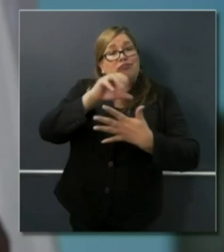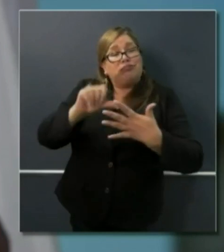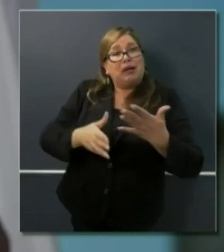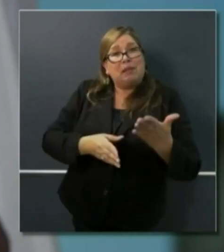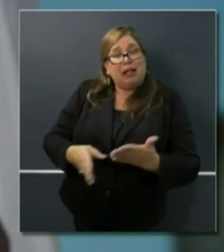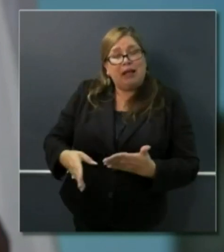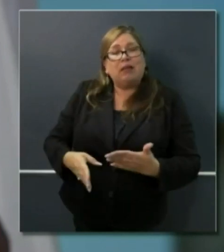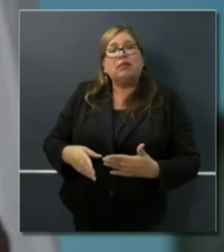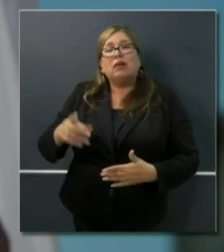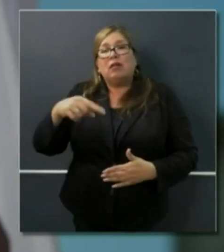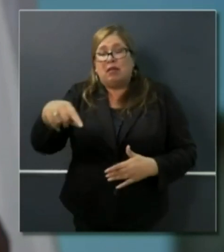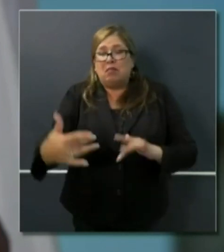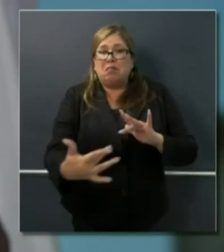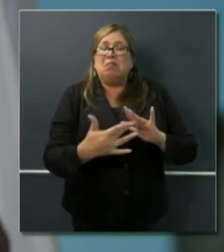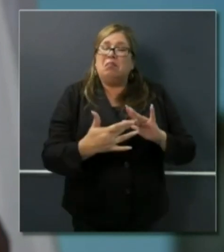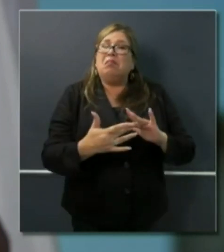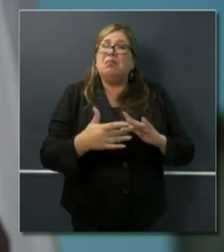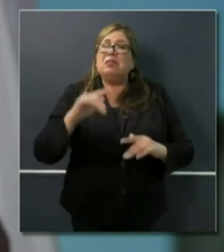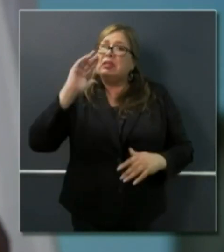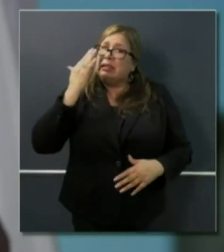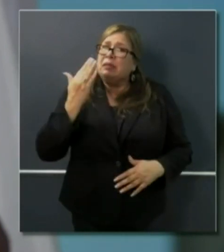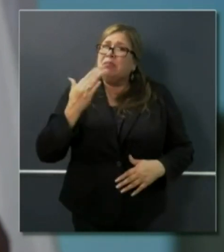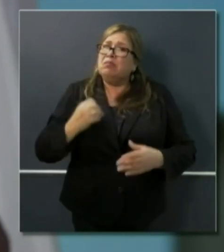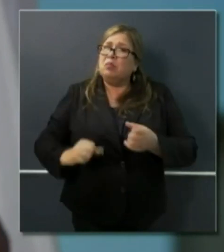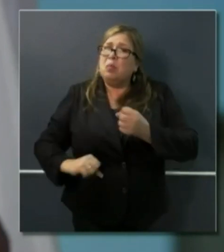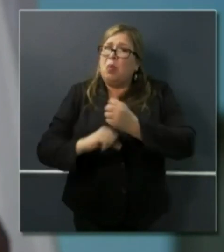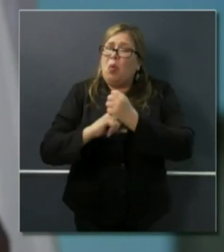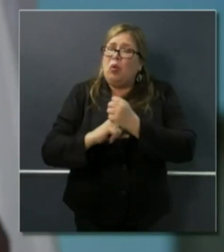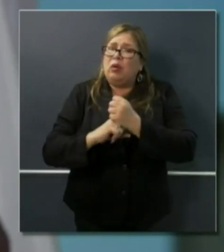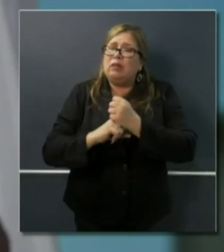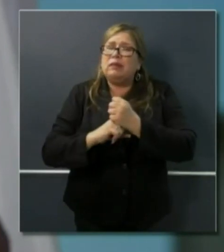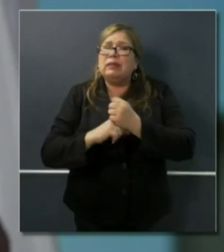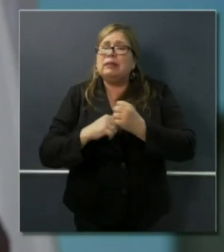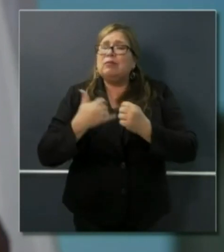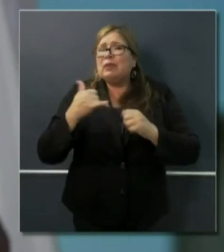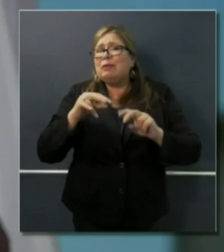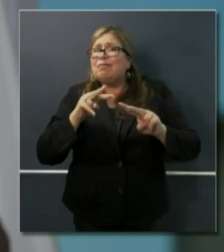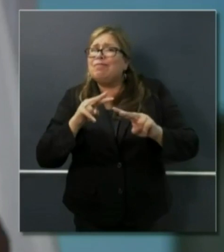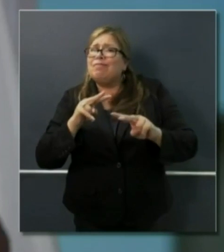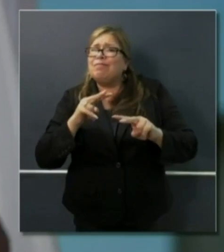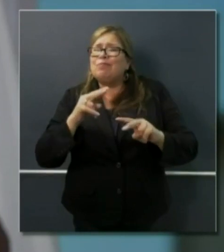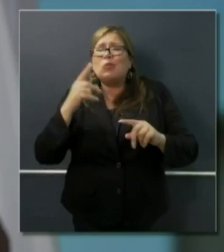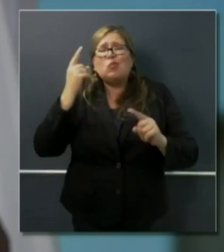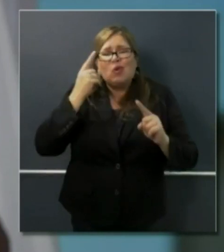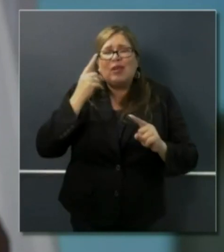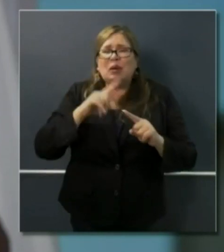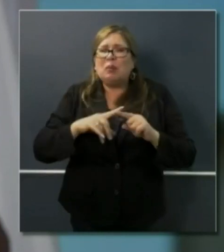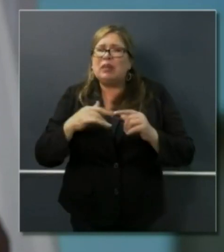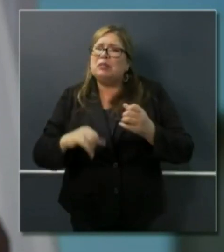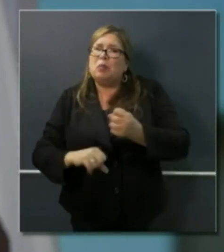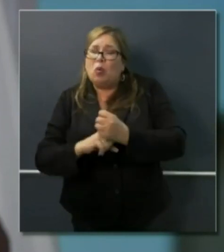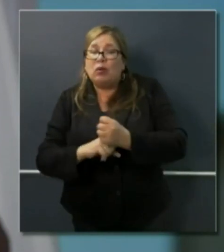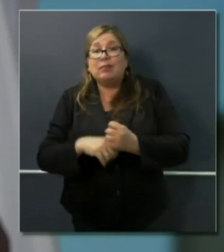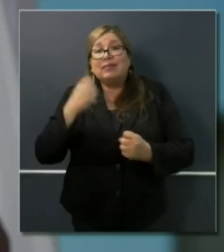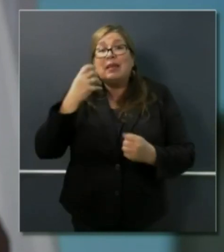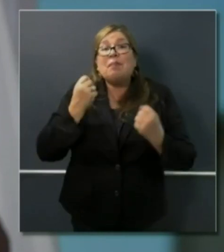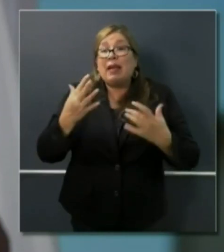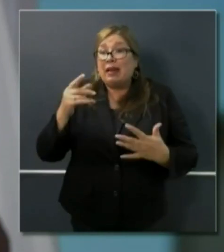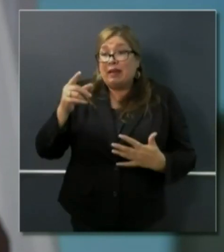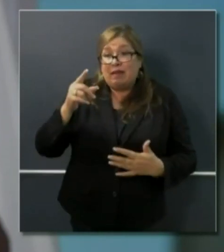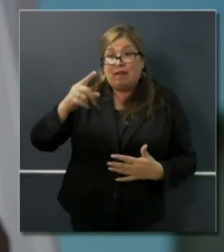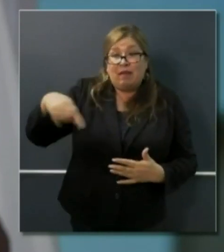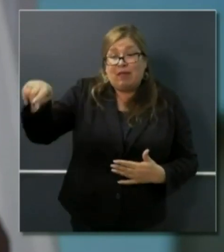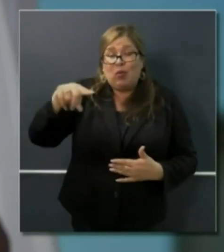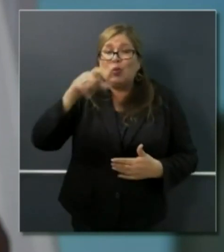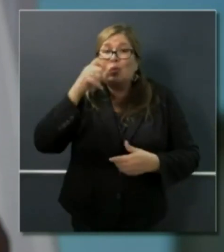cautiously so, about hearing of this roadmap. Many helped inform the roadmap because, as I